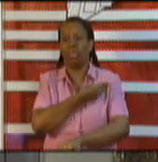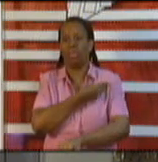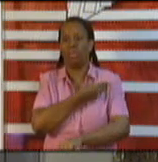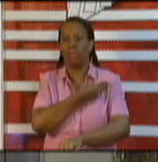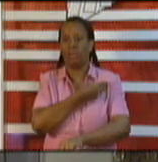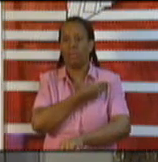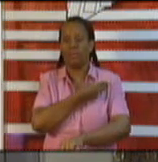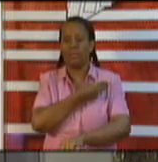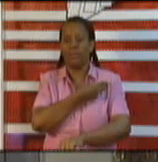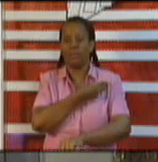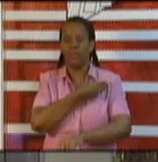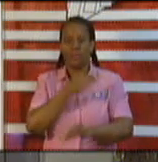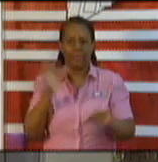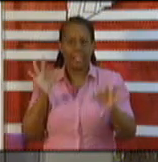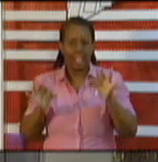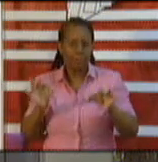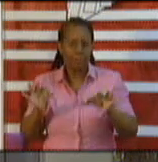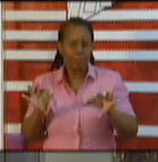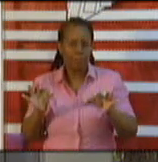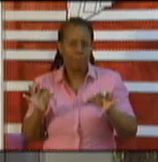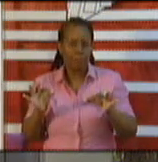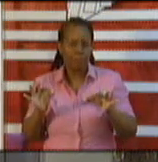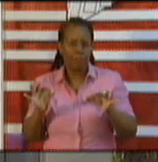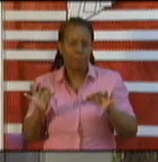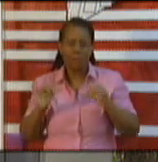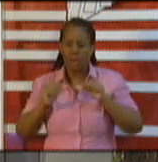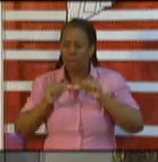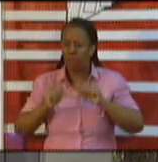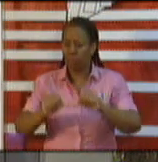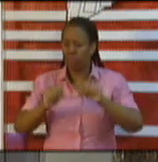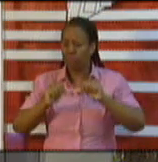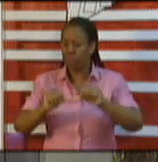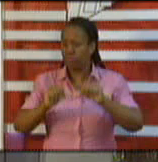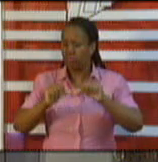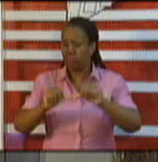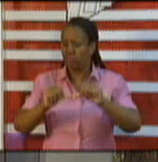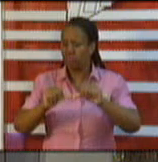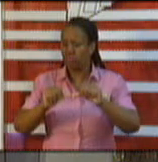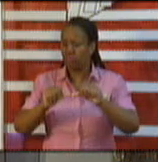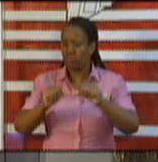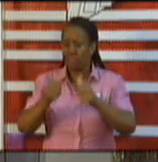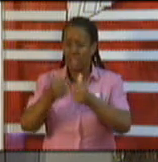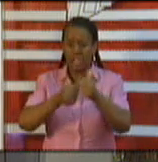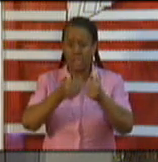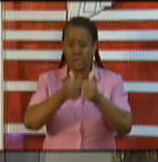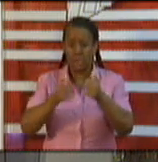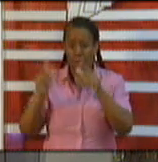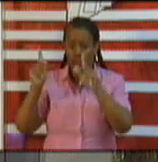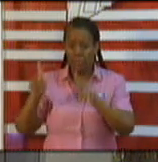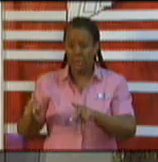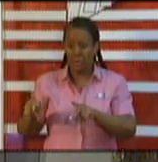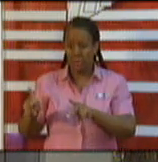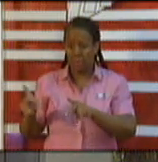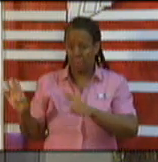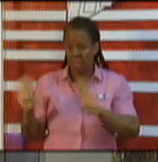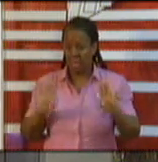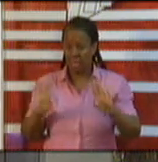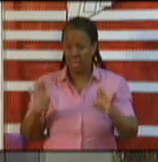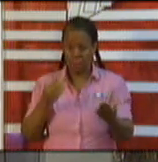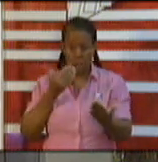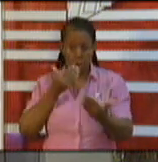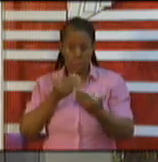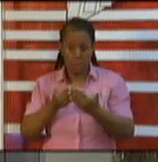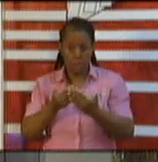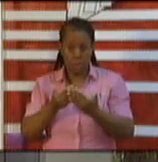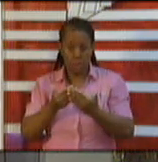If we continue to conduct ourselves in a way that breaches all the